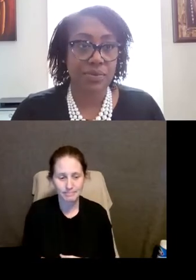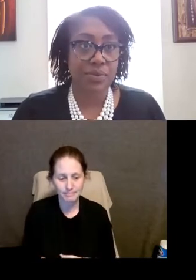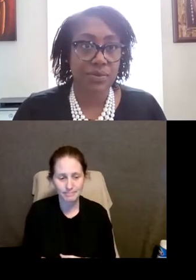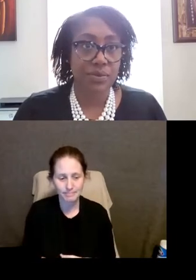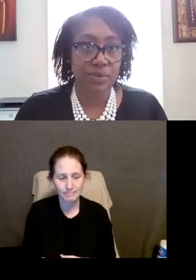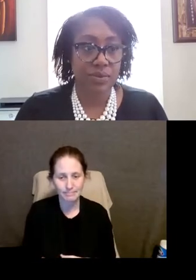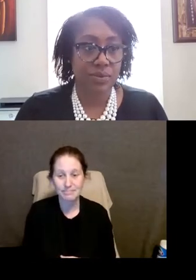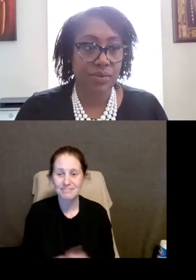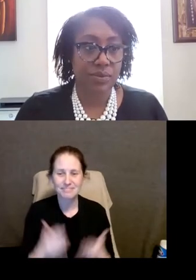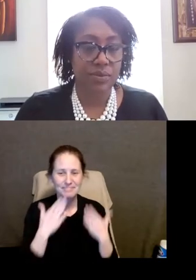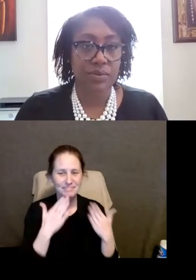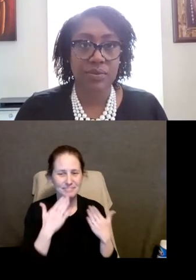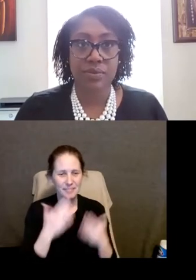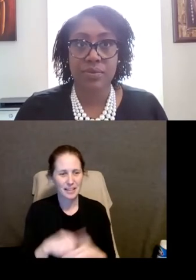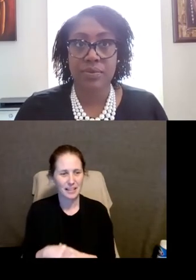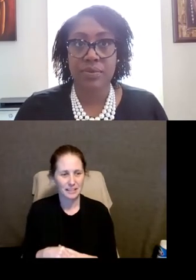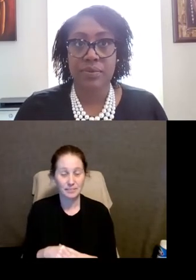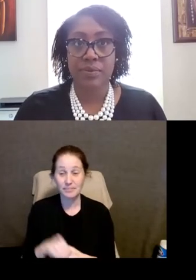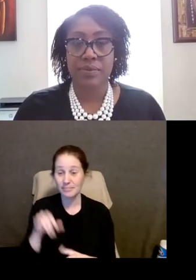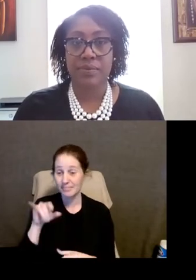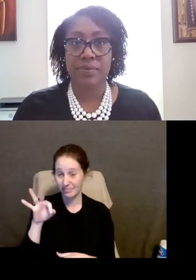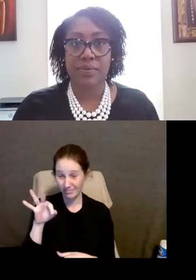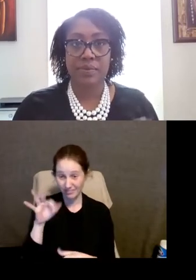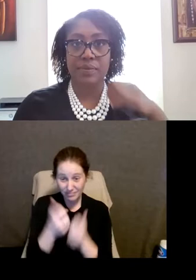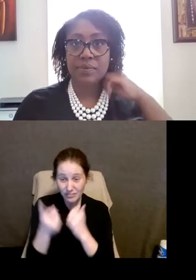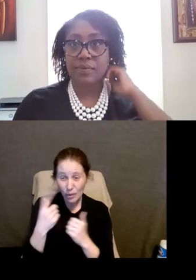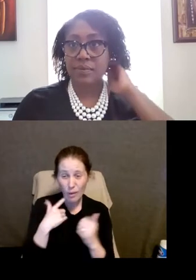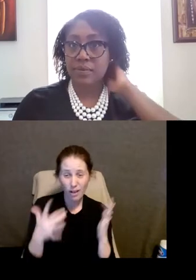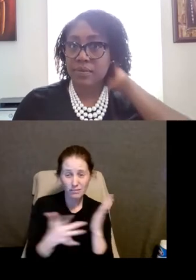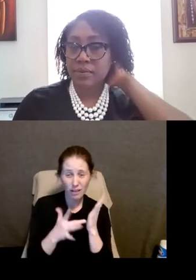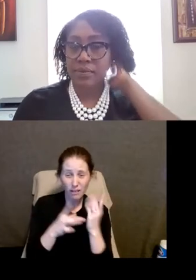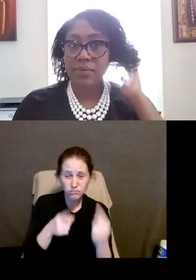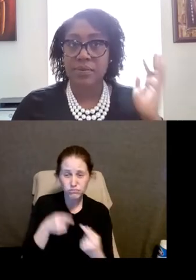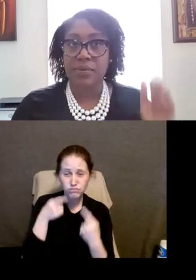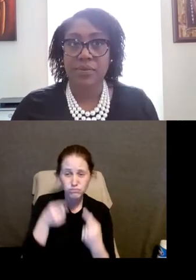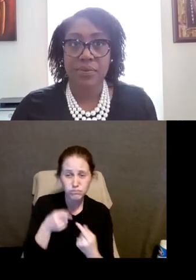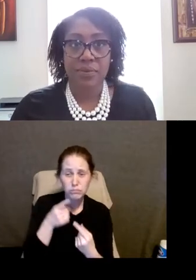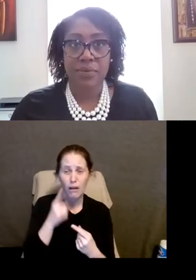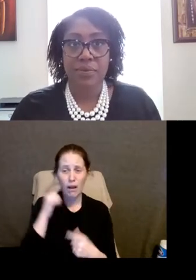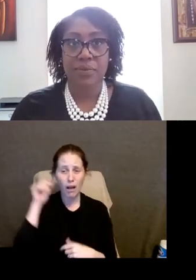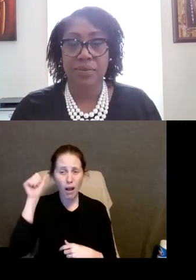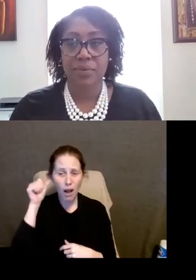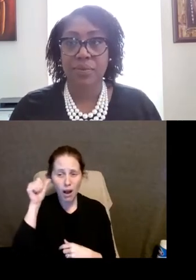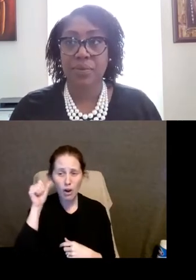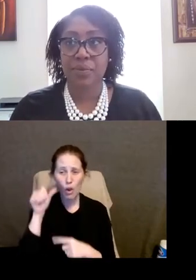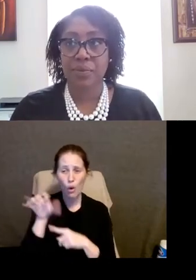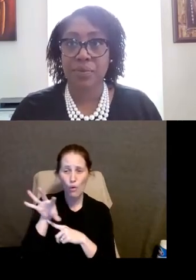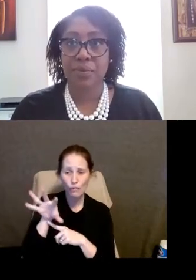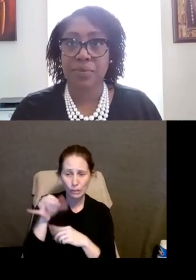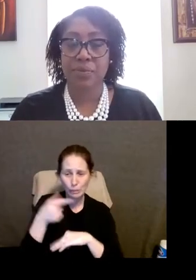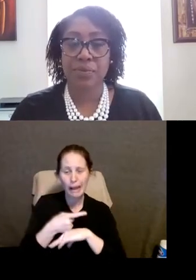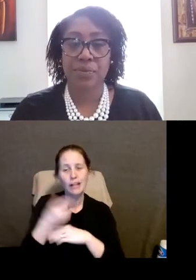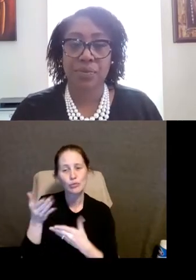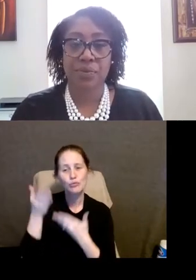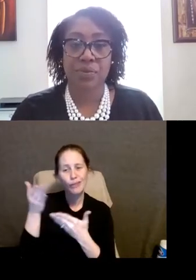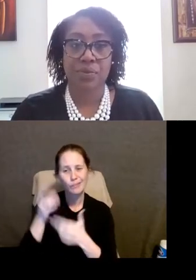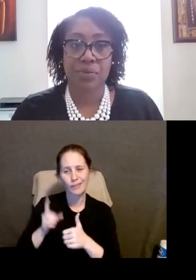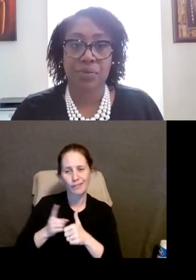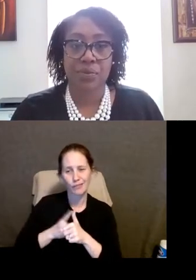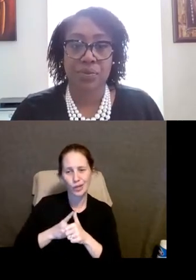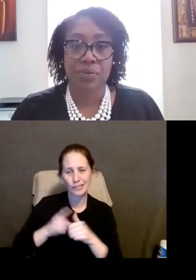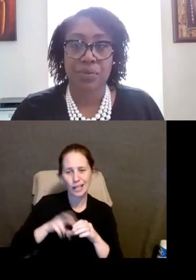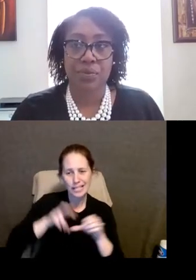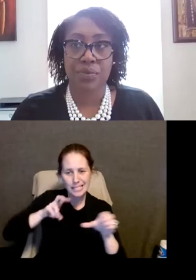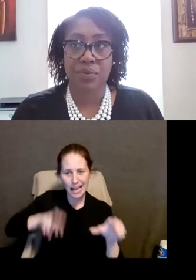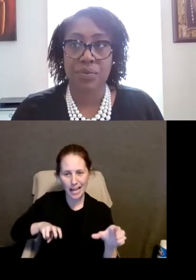Thanks, Kashana. If any of you do have technical difficulties with audio or video today, we recommend that you first sign out of the